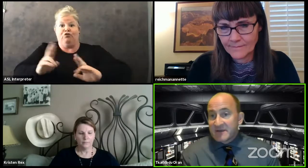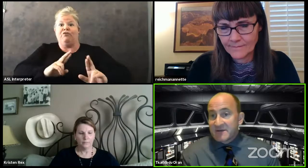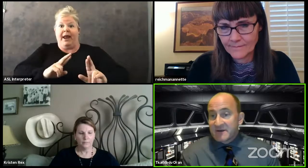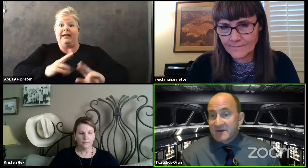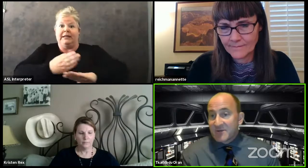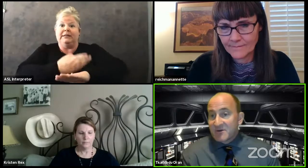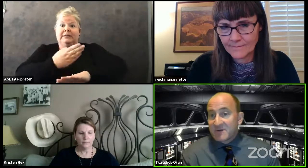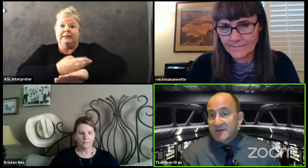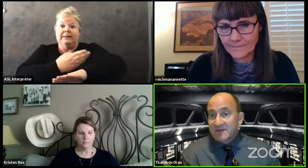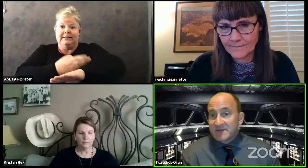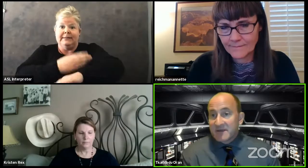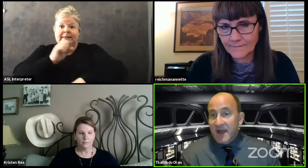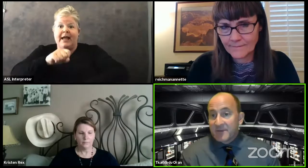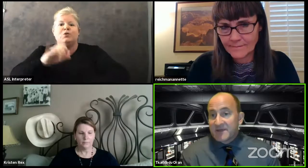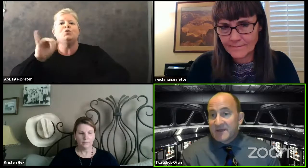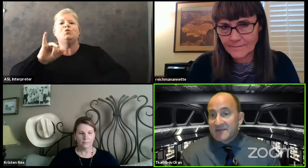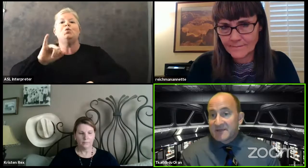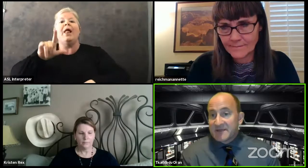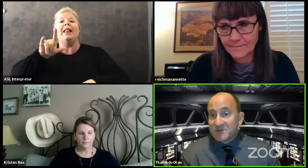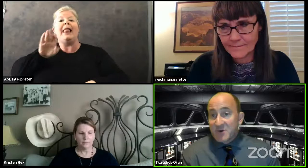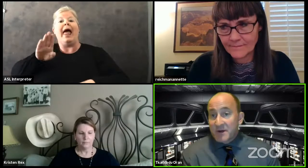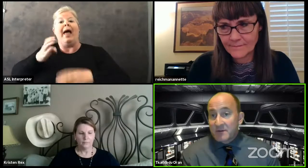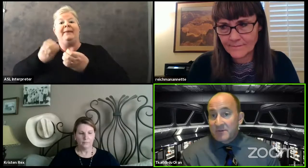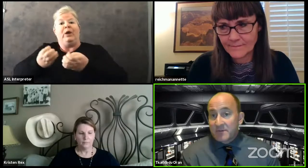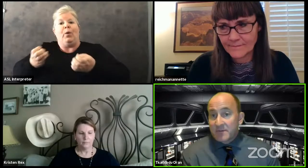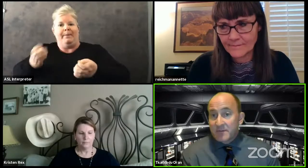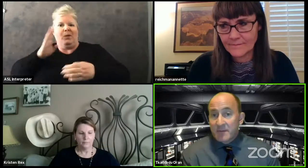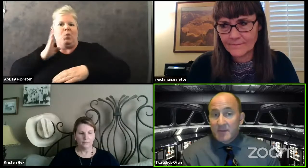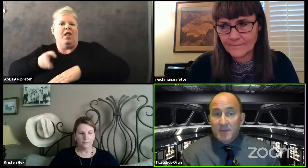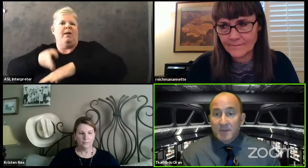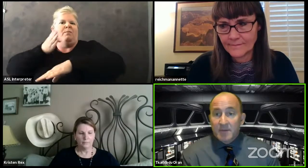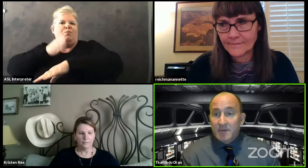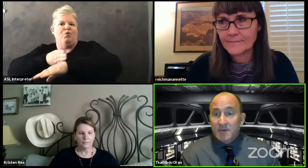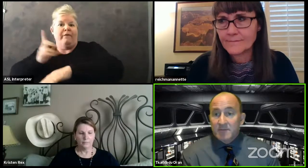increasing the lab equipment at pdsd as well